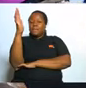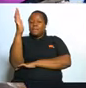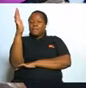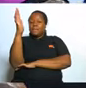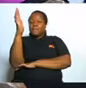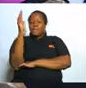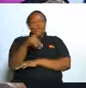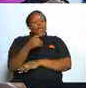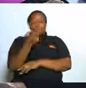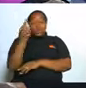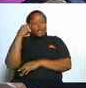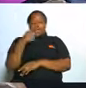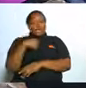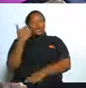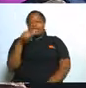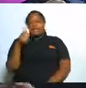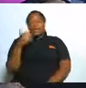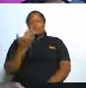you don't get me